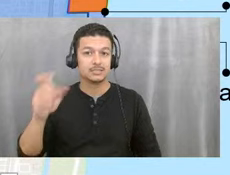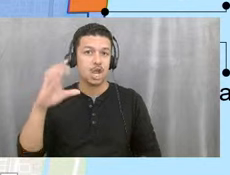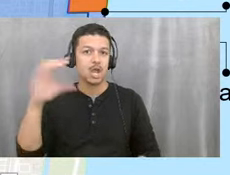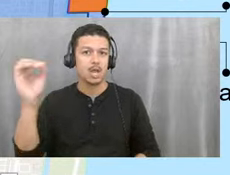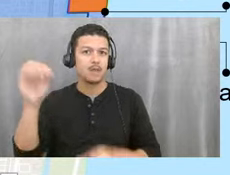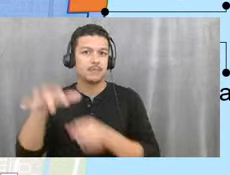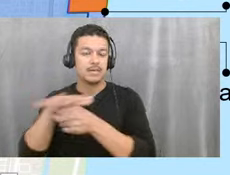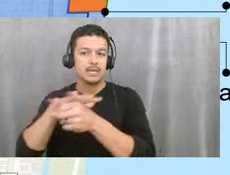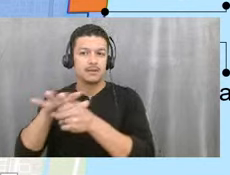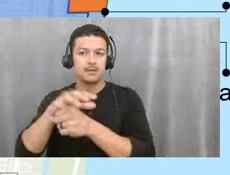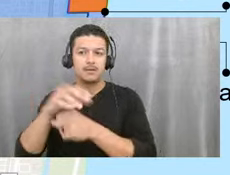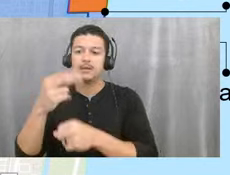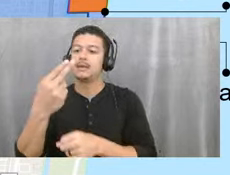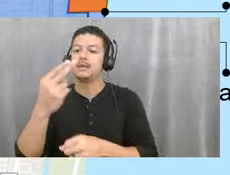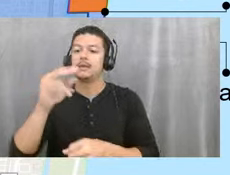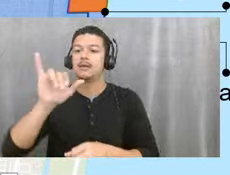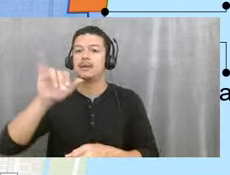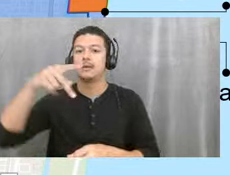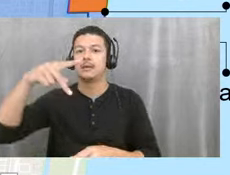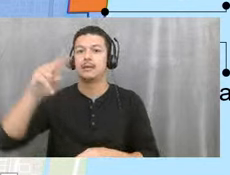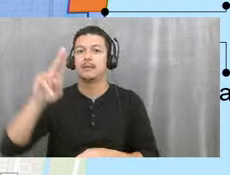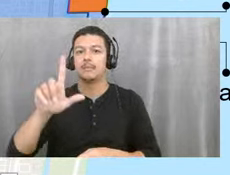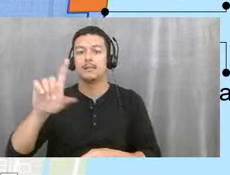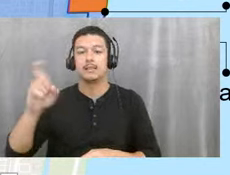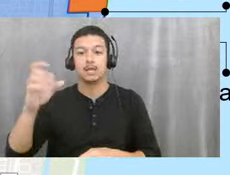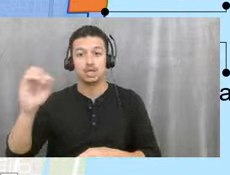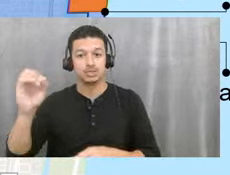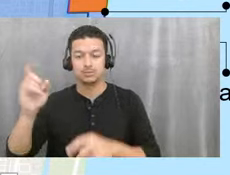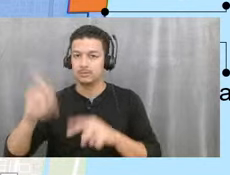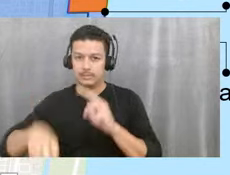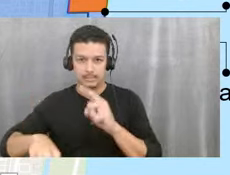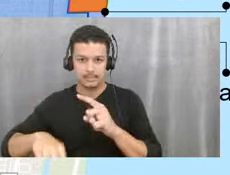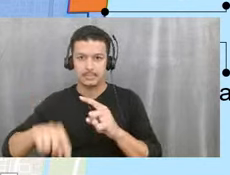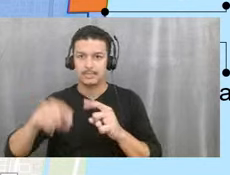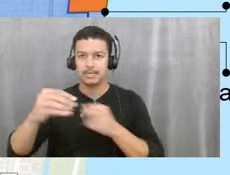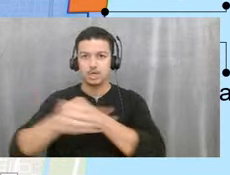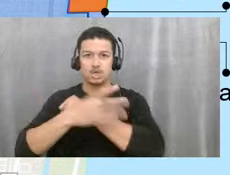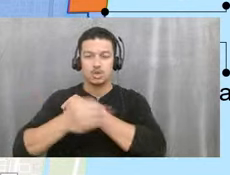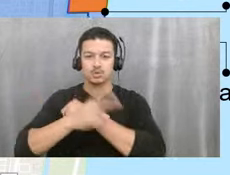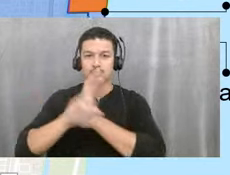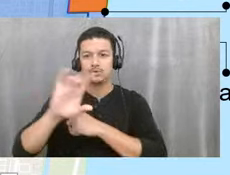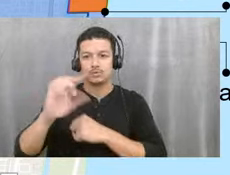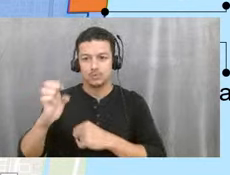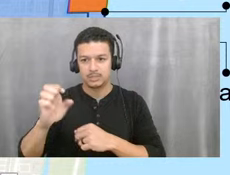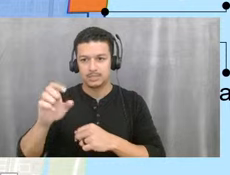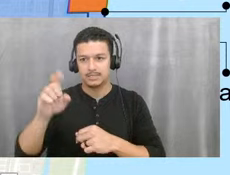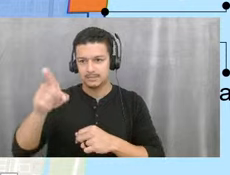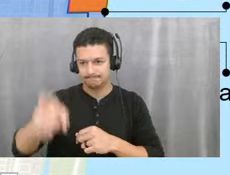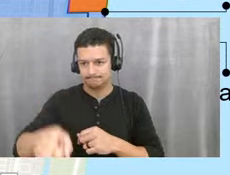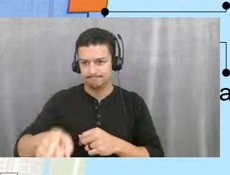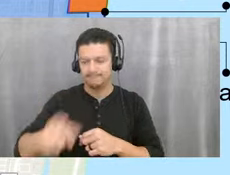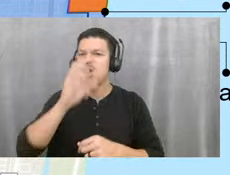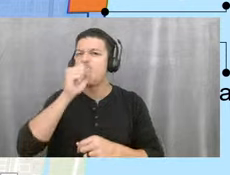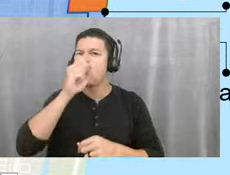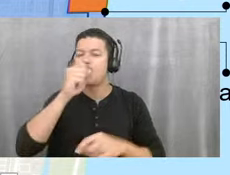Hypolexo, Ocean Ridge, Briny Breeze, and Gulf Stream, even though we do service them through our utilities department.